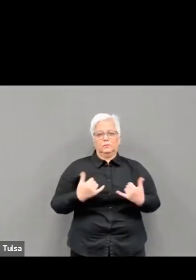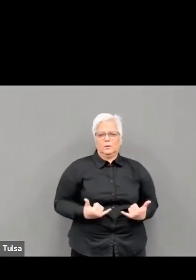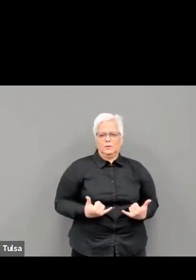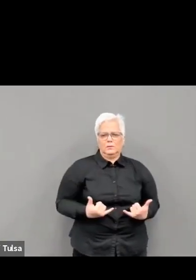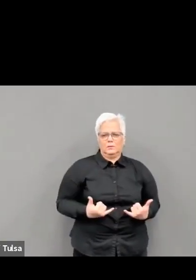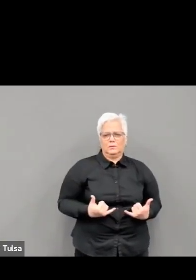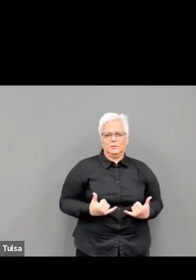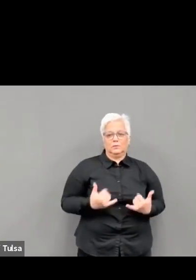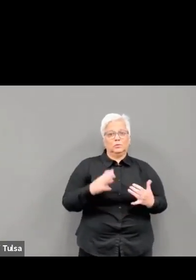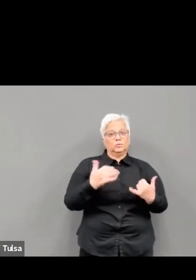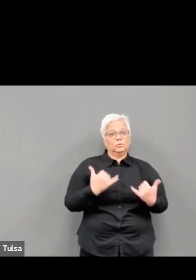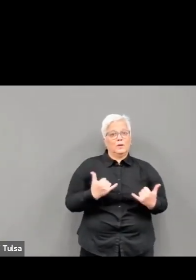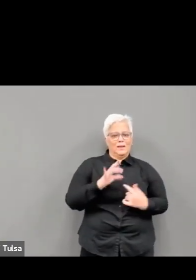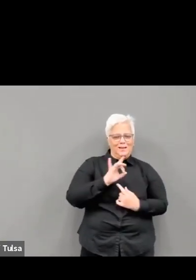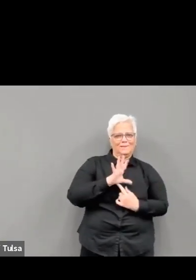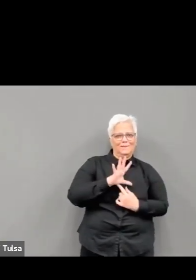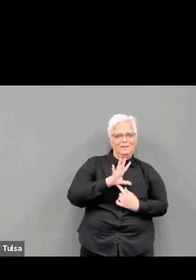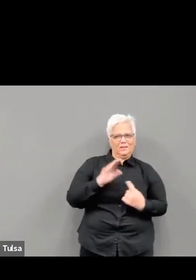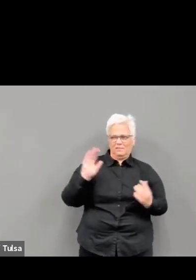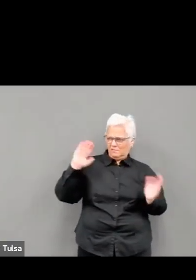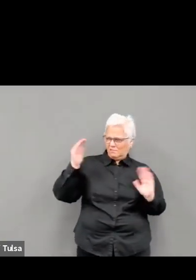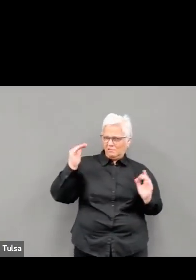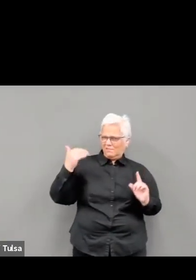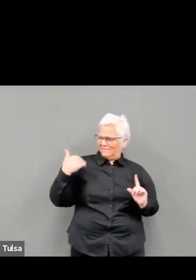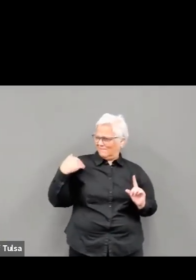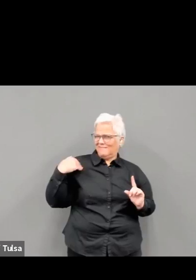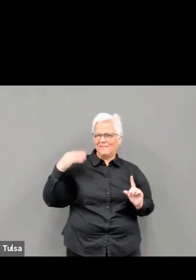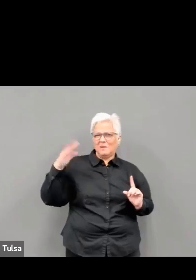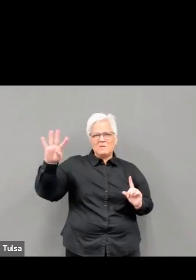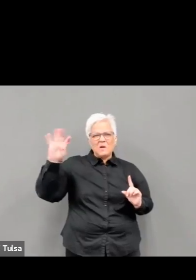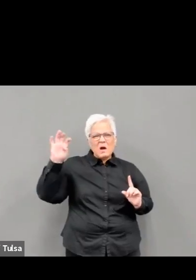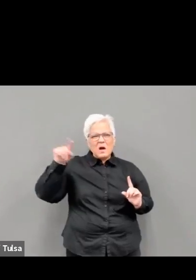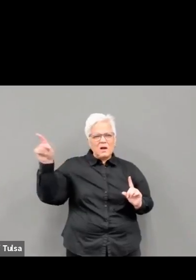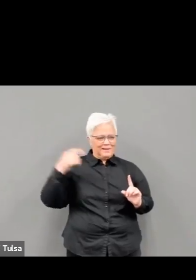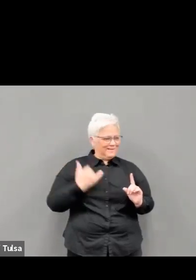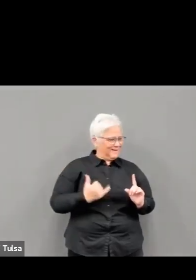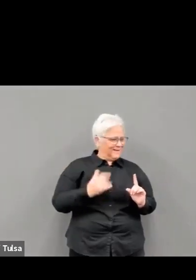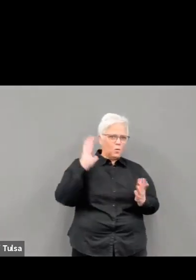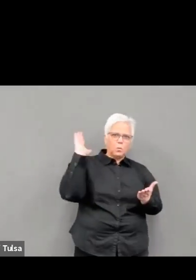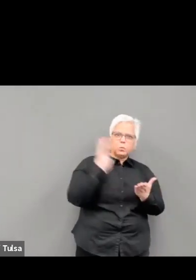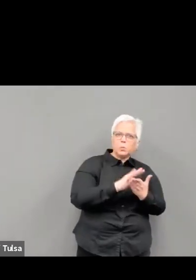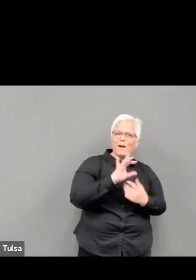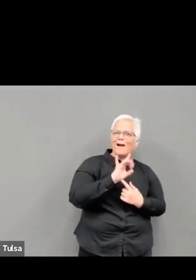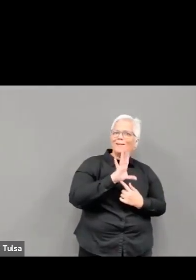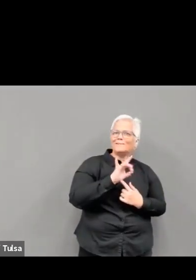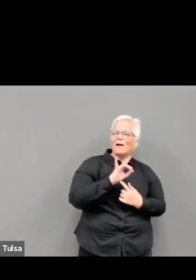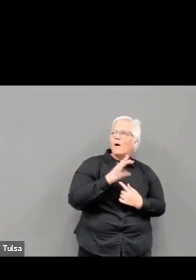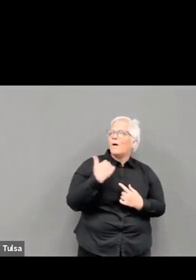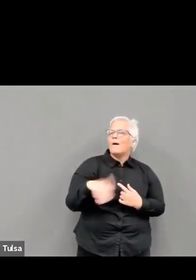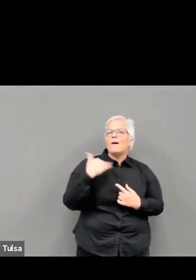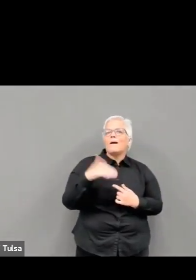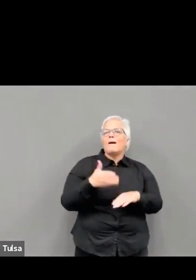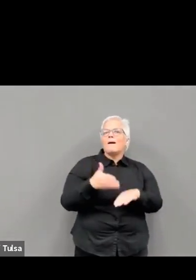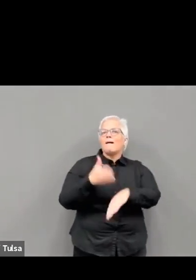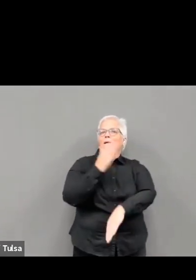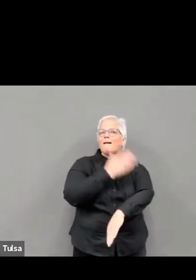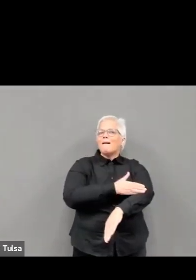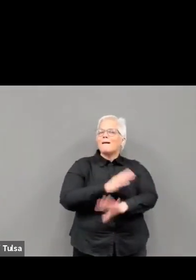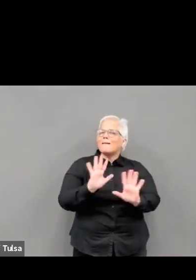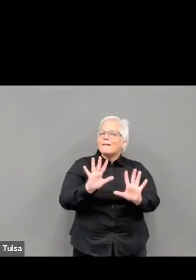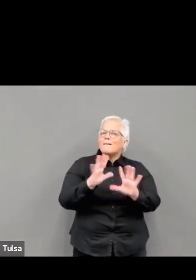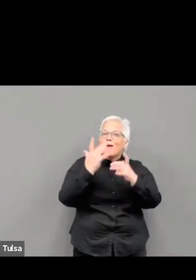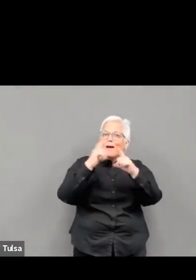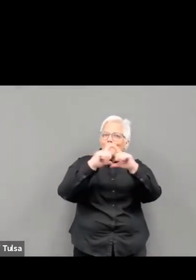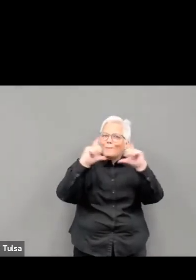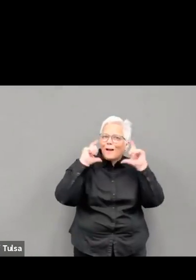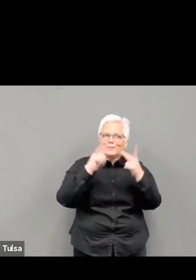I couldn't conclude this without saying how proud I am of our team at the city of Tulsa and